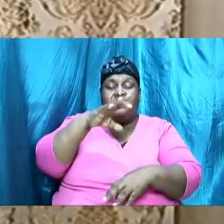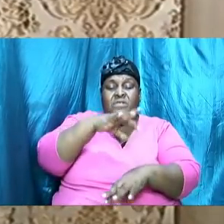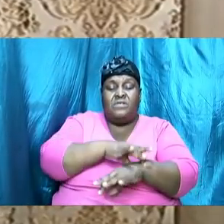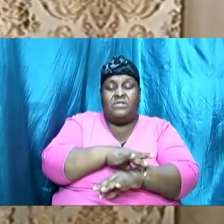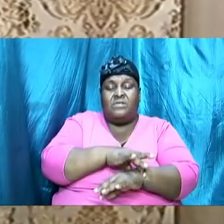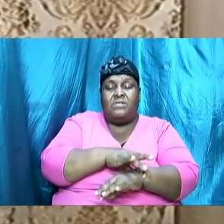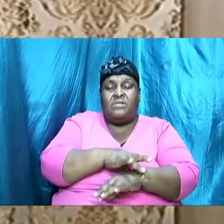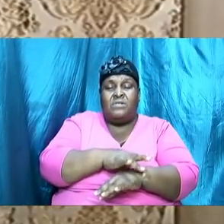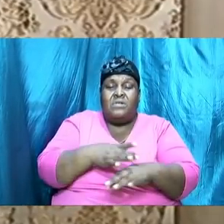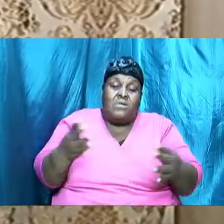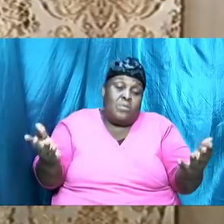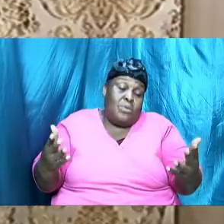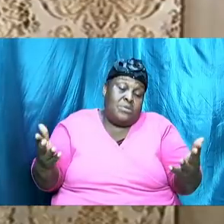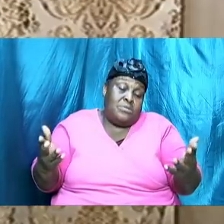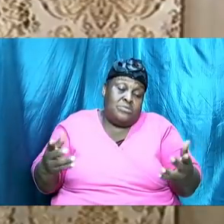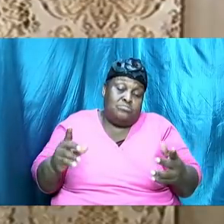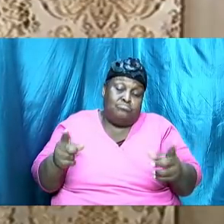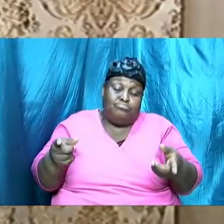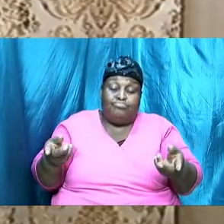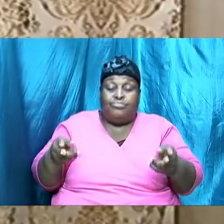then what is going to happen